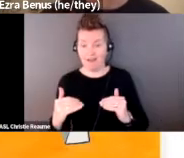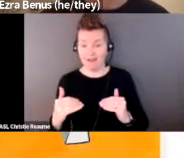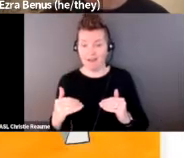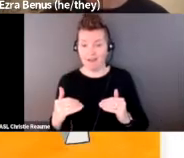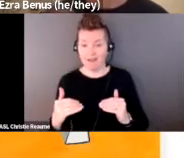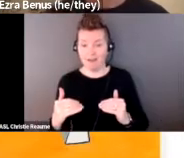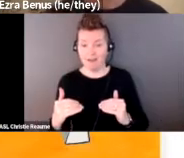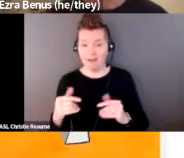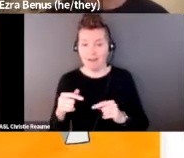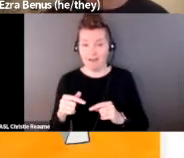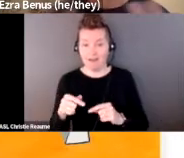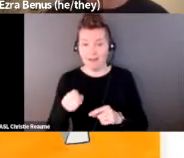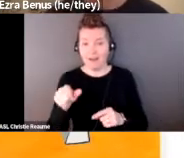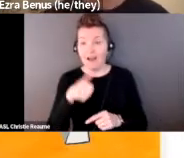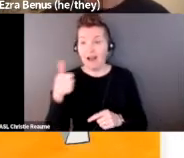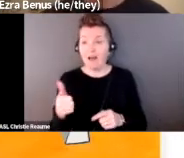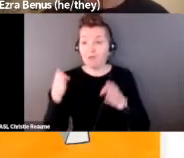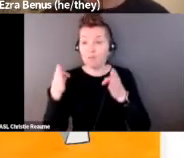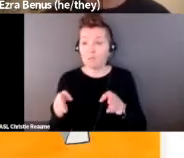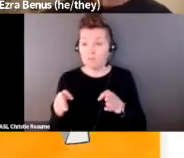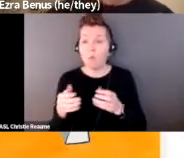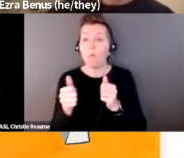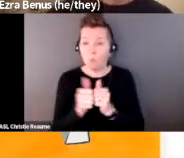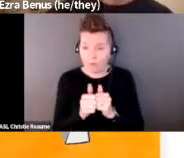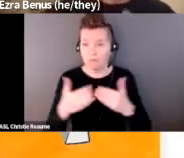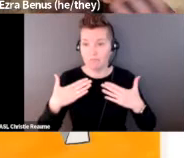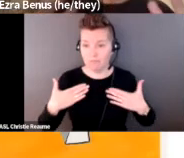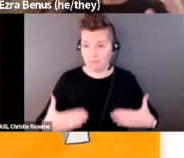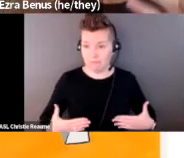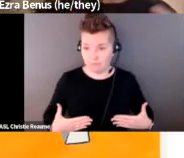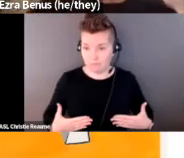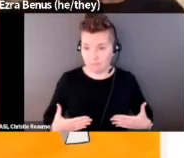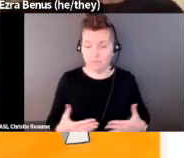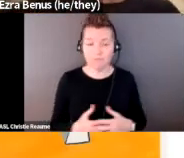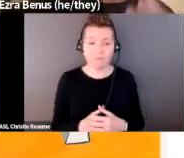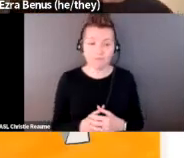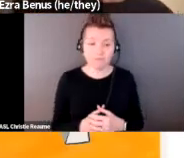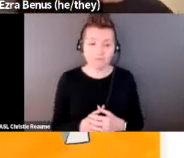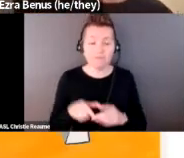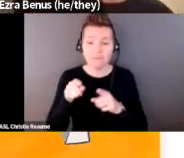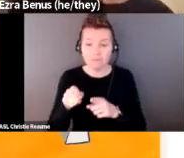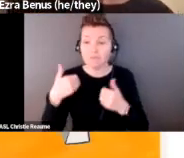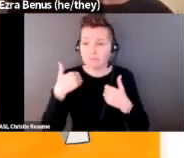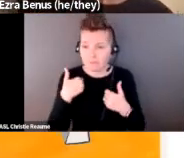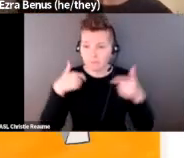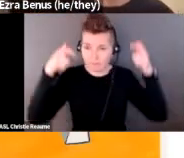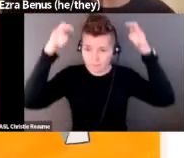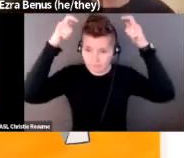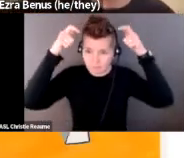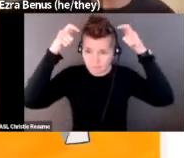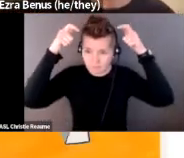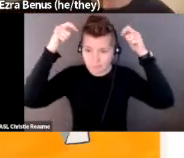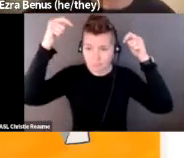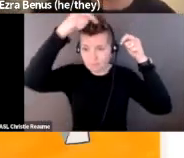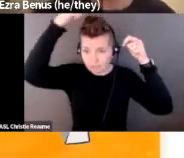of the triangles is another figure, this time with a body, with a headpiece that is also reminiscent of the sprouted